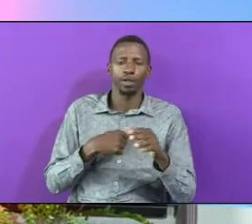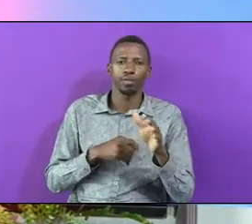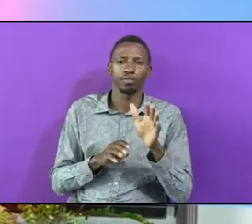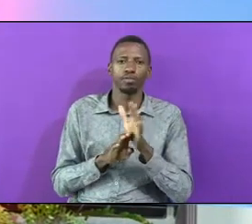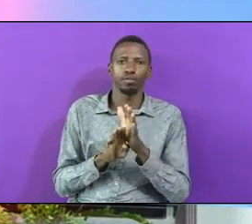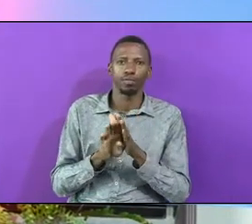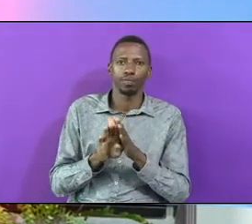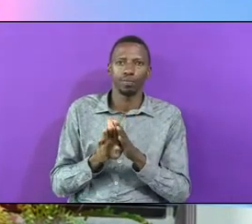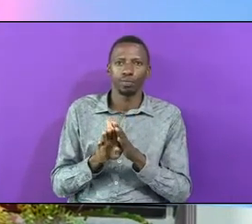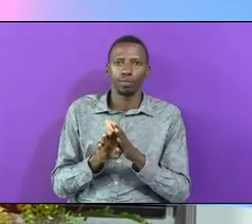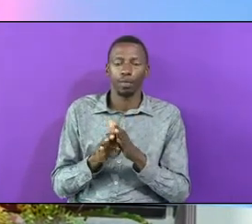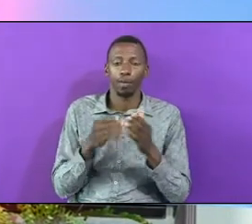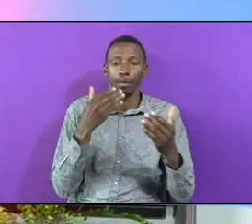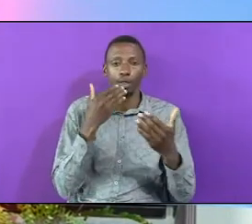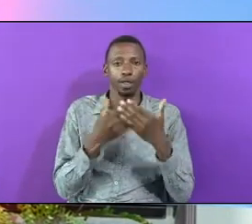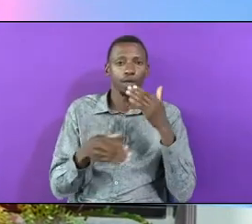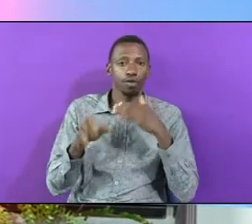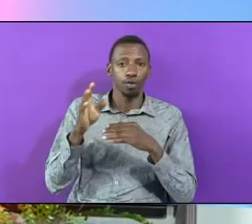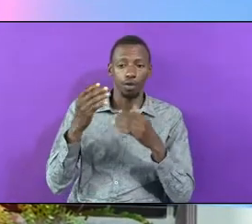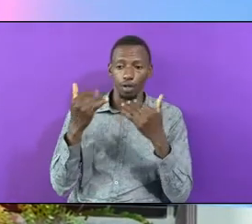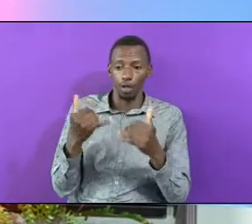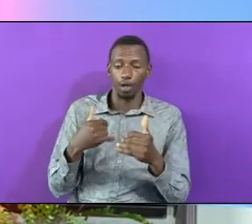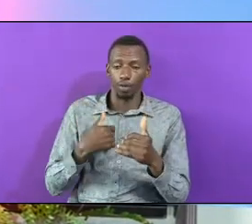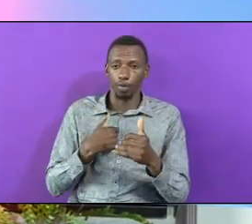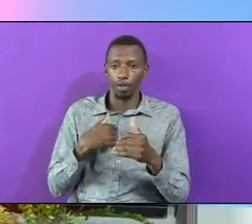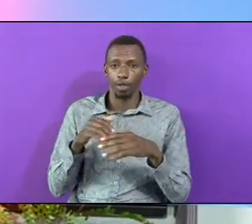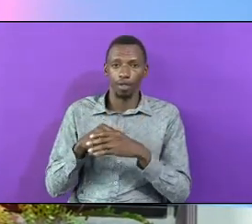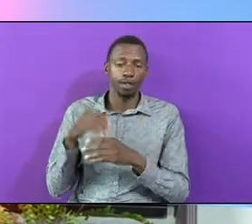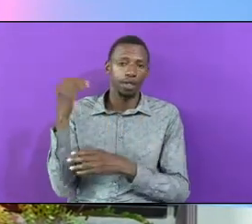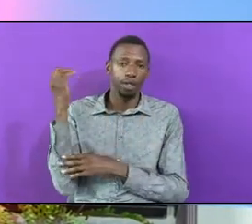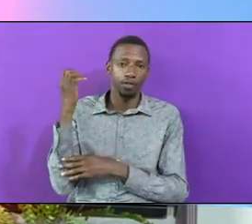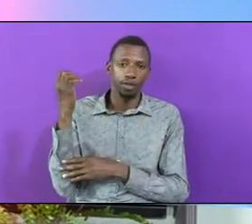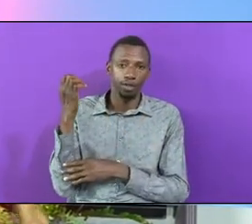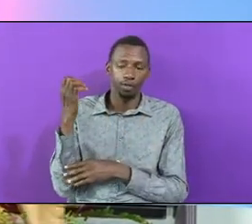I Mean Evangelist The First Campaign We Had